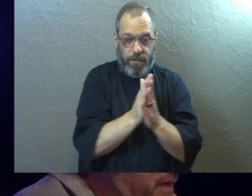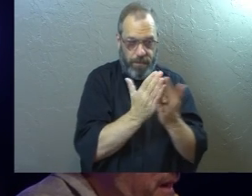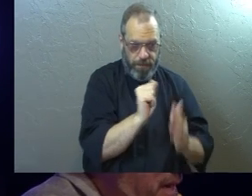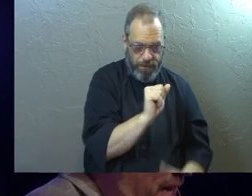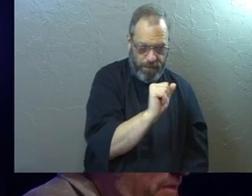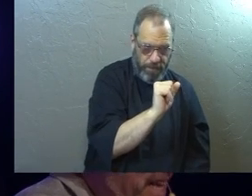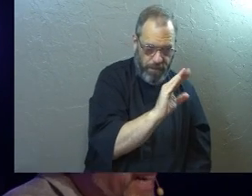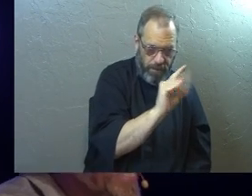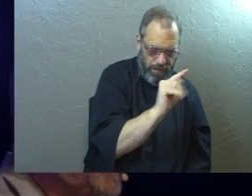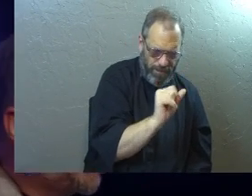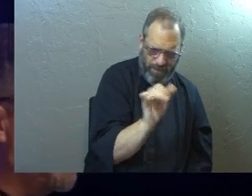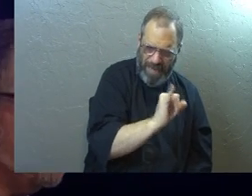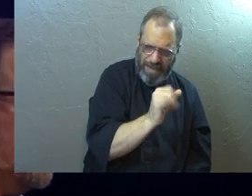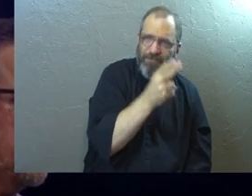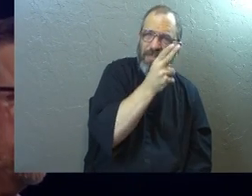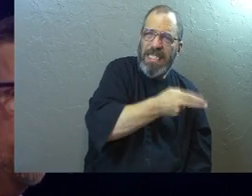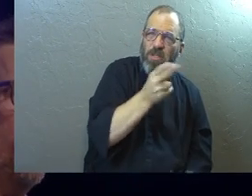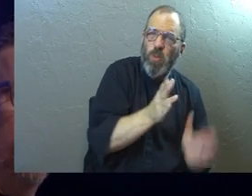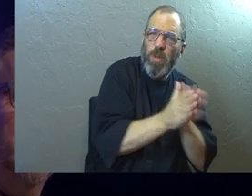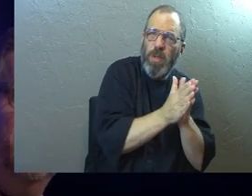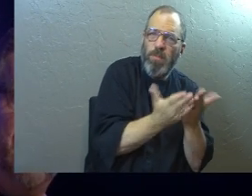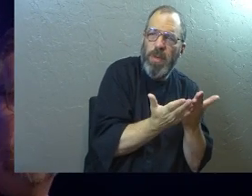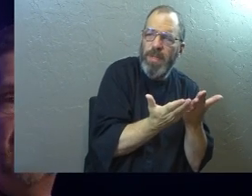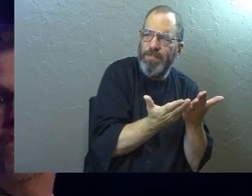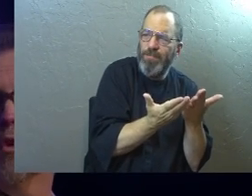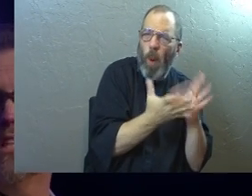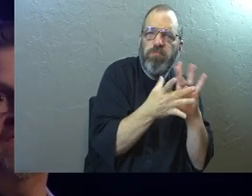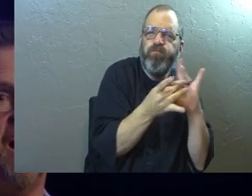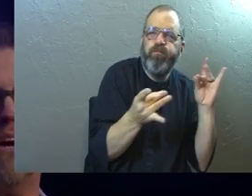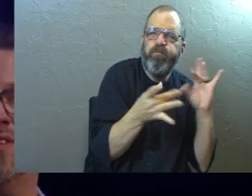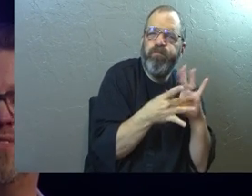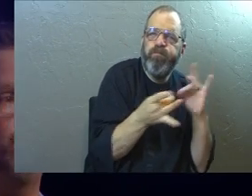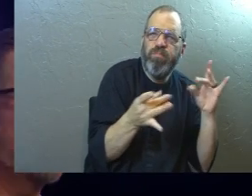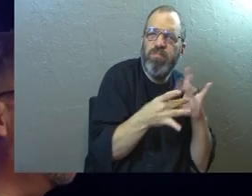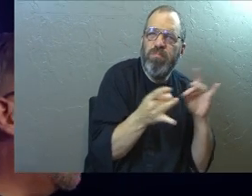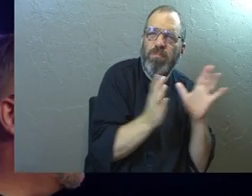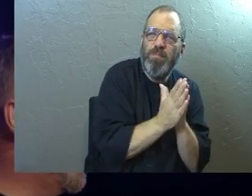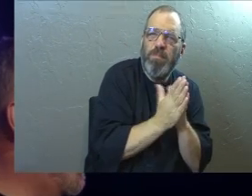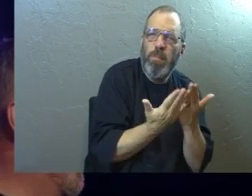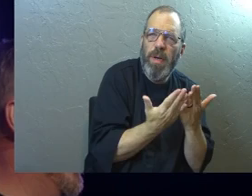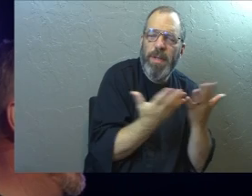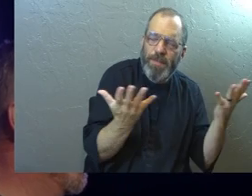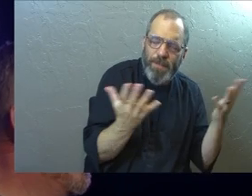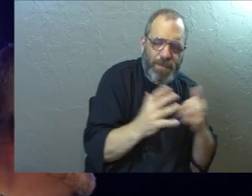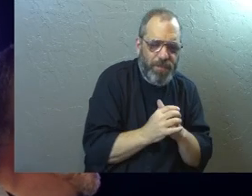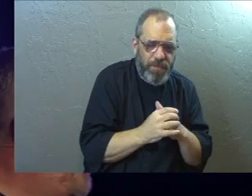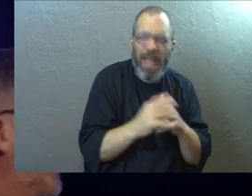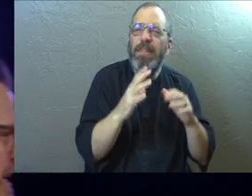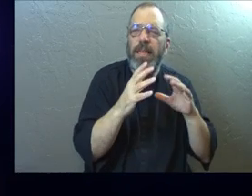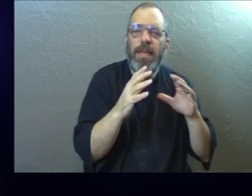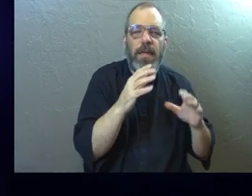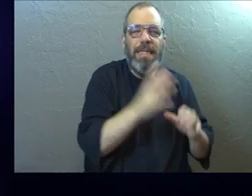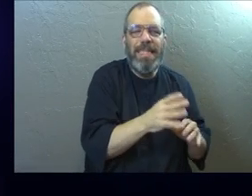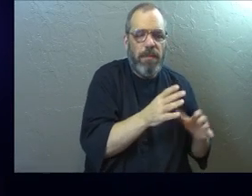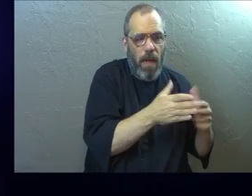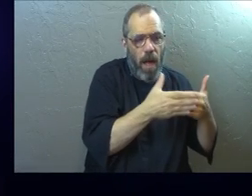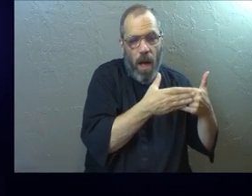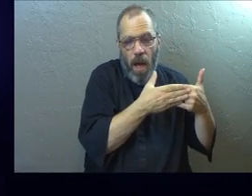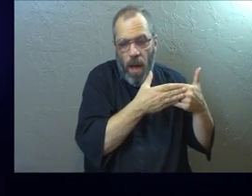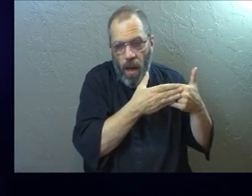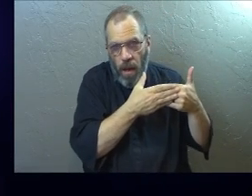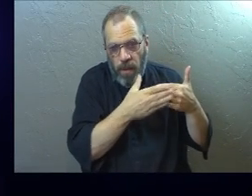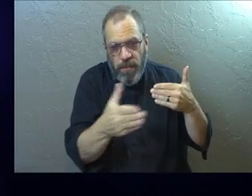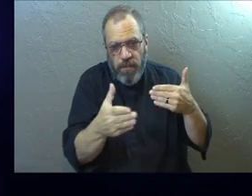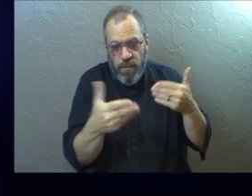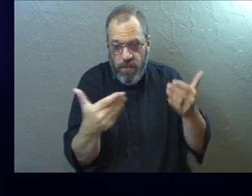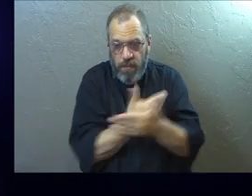Acts is kind of like a history book or a narrative or a novel, if you want to look at it that way. But then in the rest of the